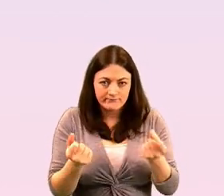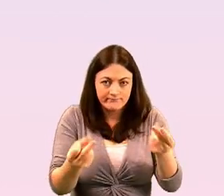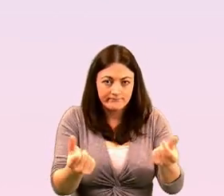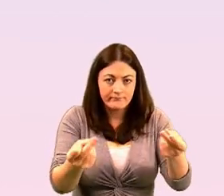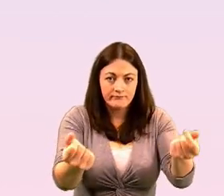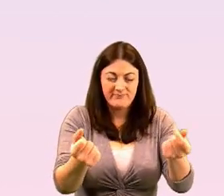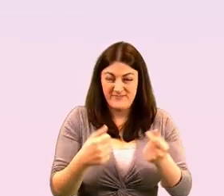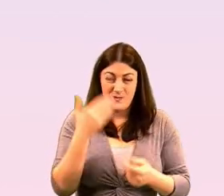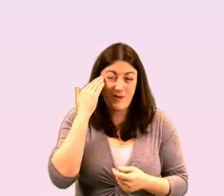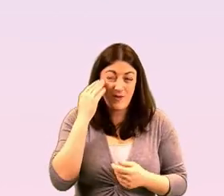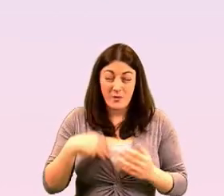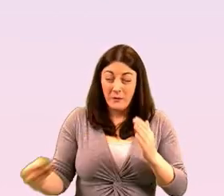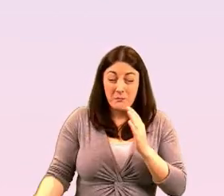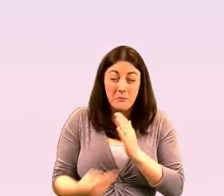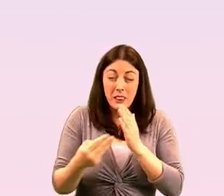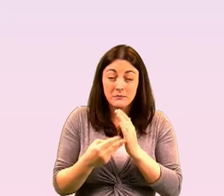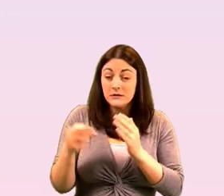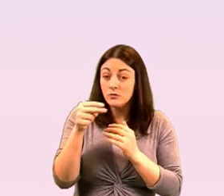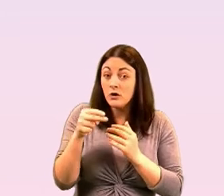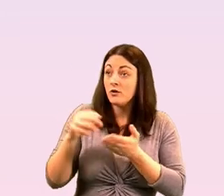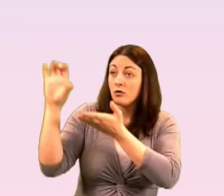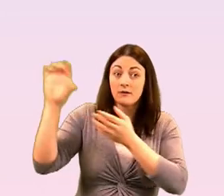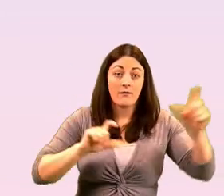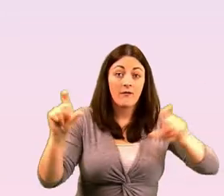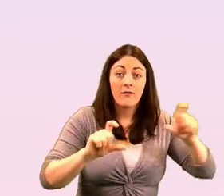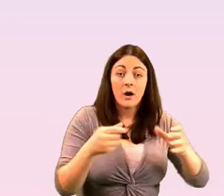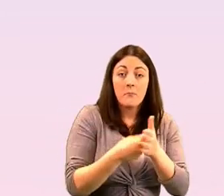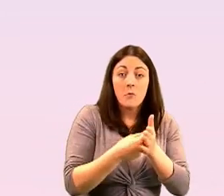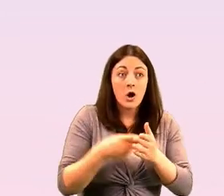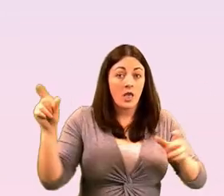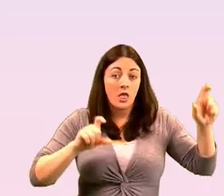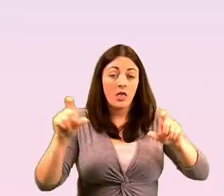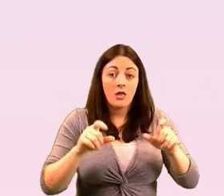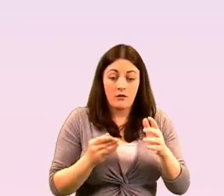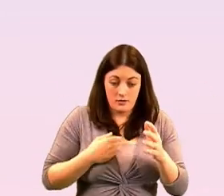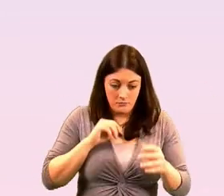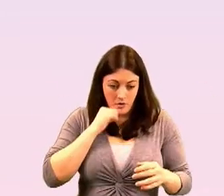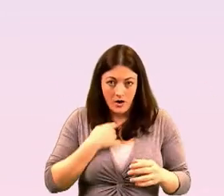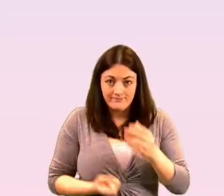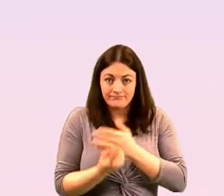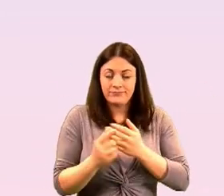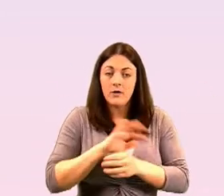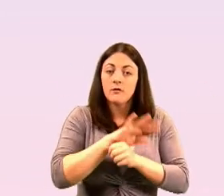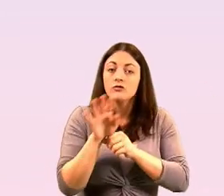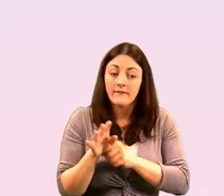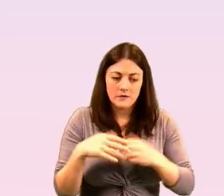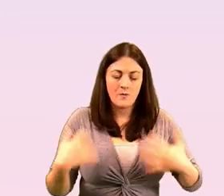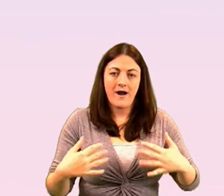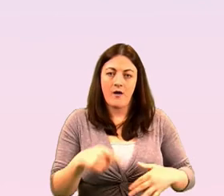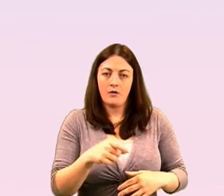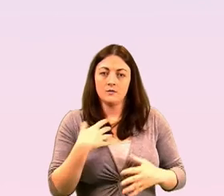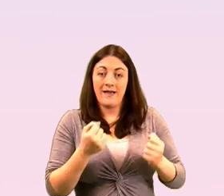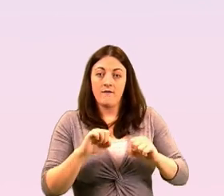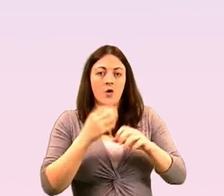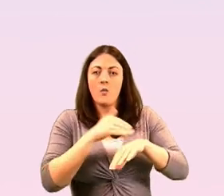the millions of euros that philanthropic organizations have put into the social uh social care